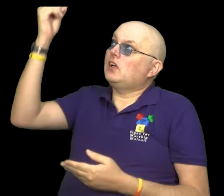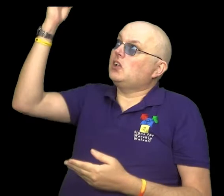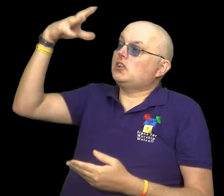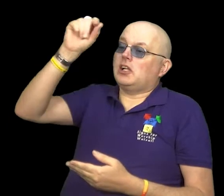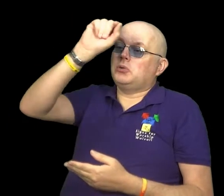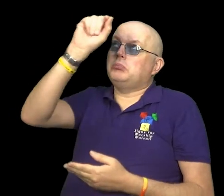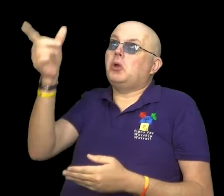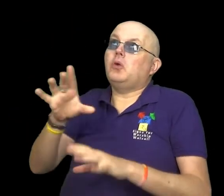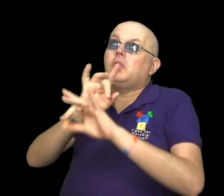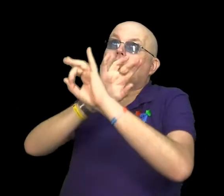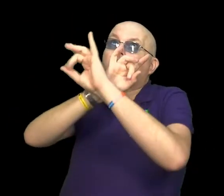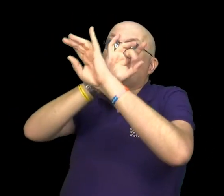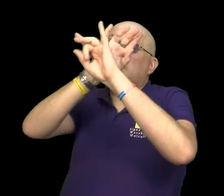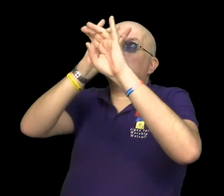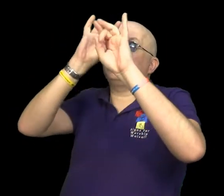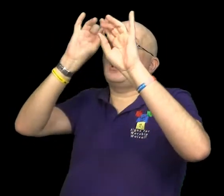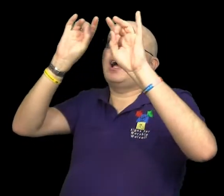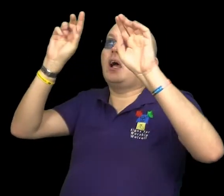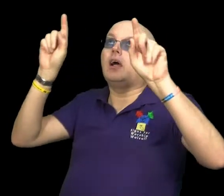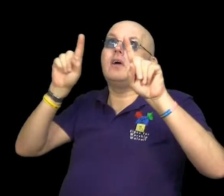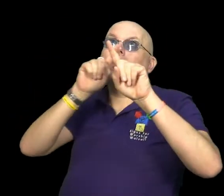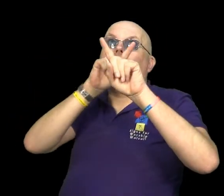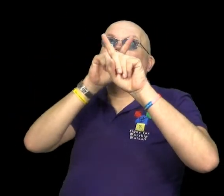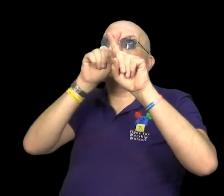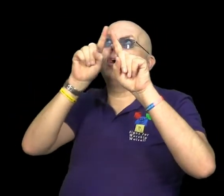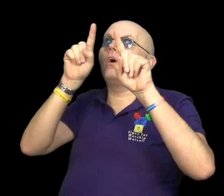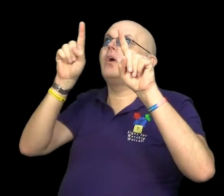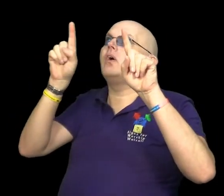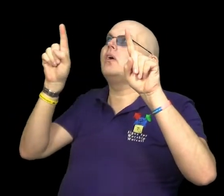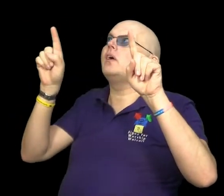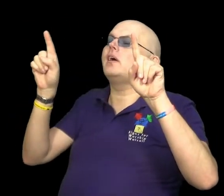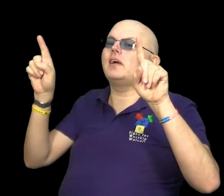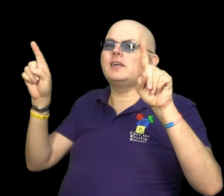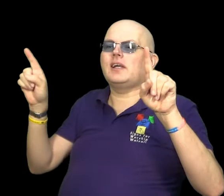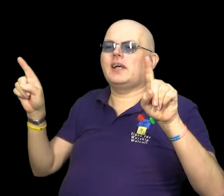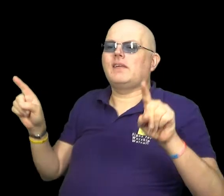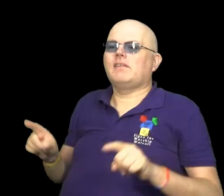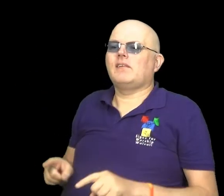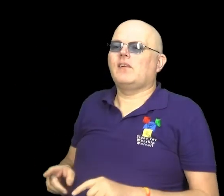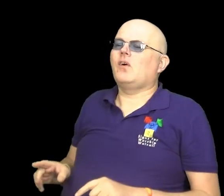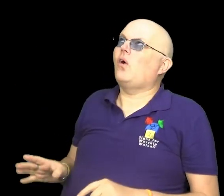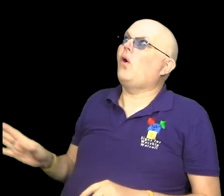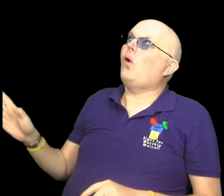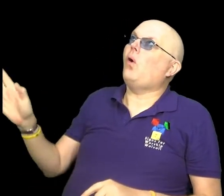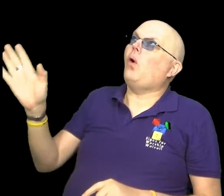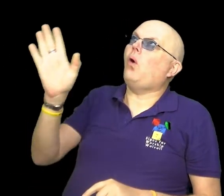Sun, moon and stars in their courses above.